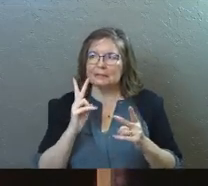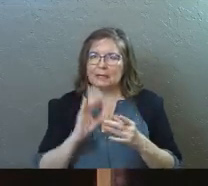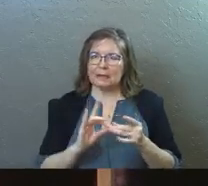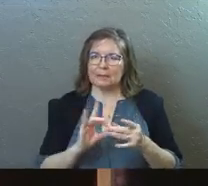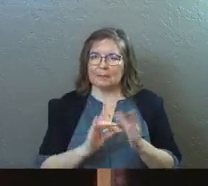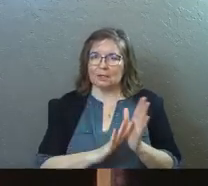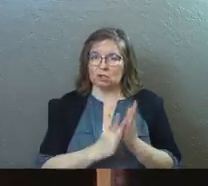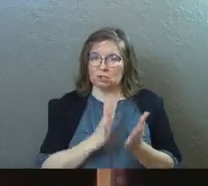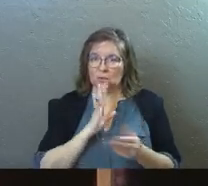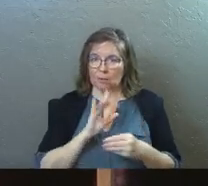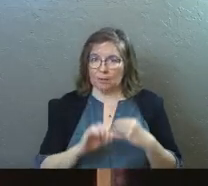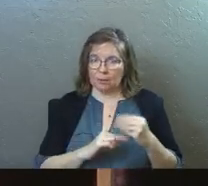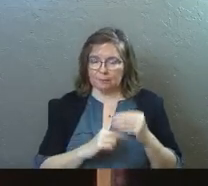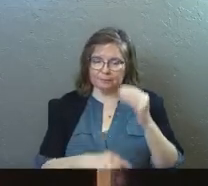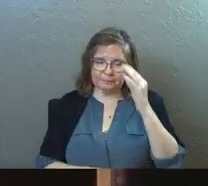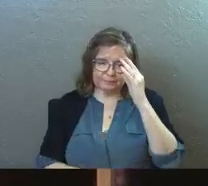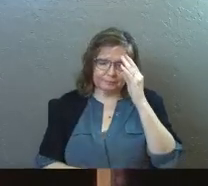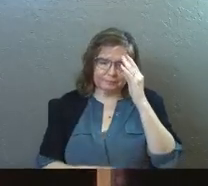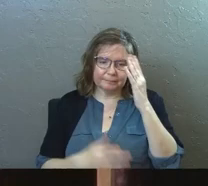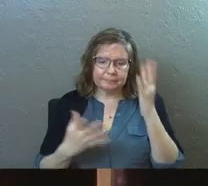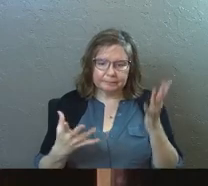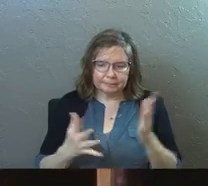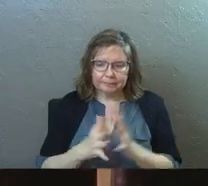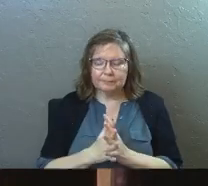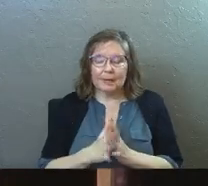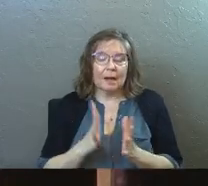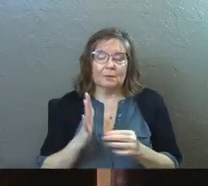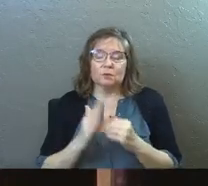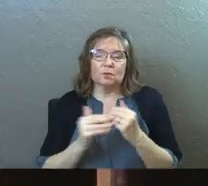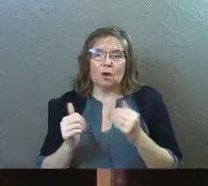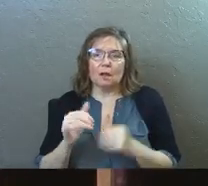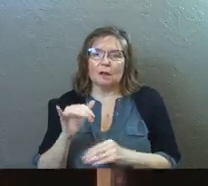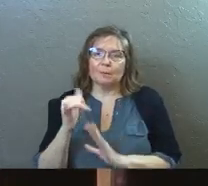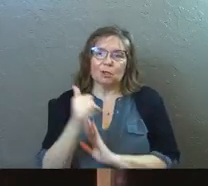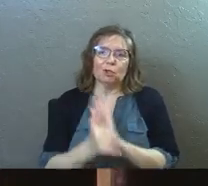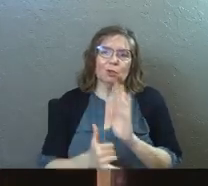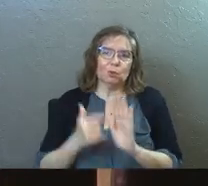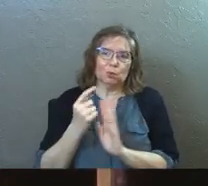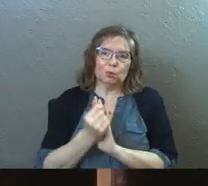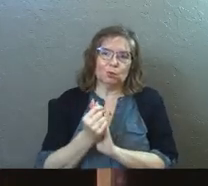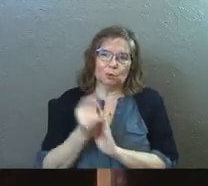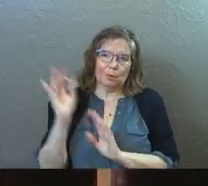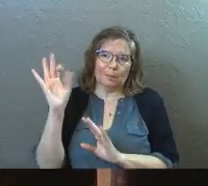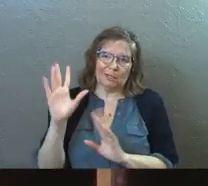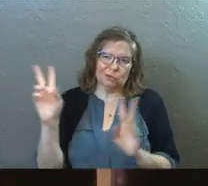passage that Jesus is talking about. I'm just going to call them YouTube pastors.